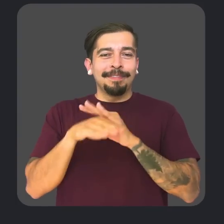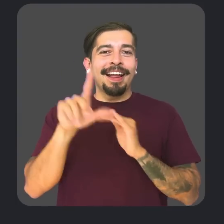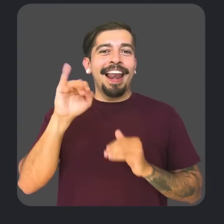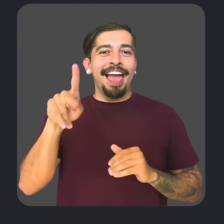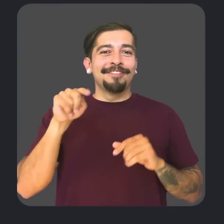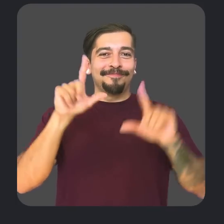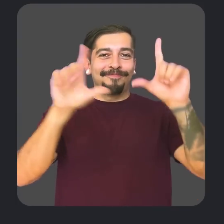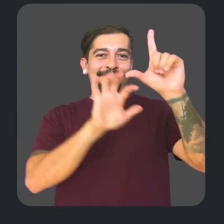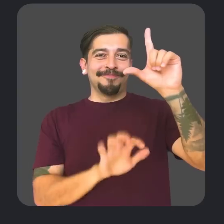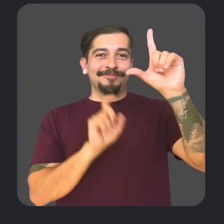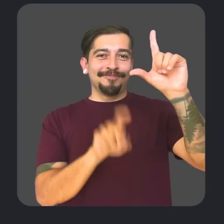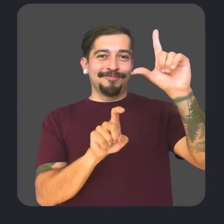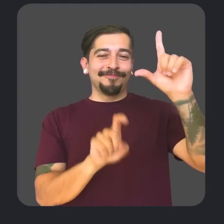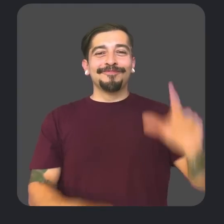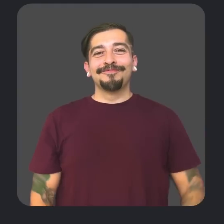linked in the video description.